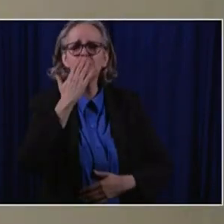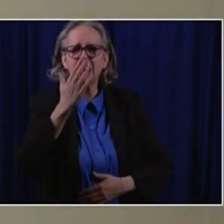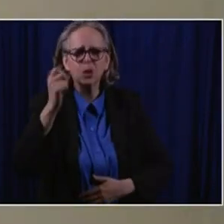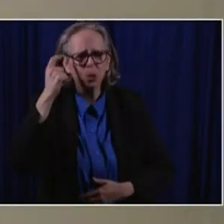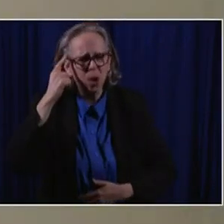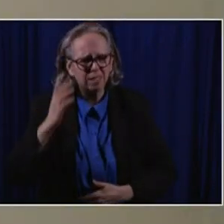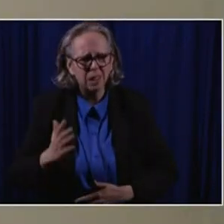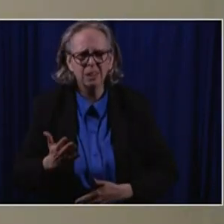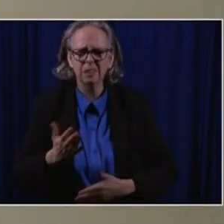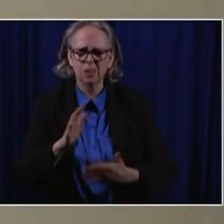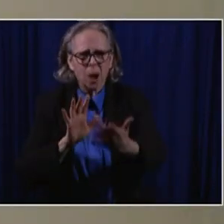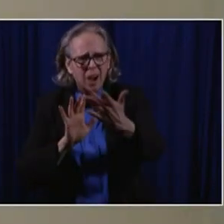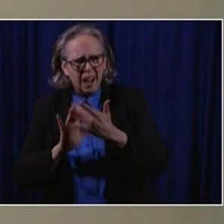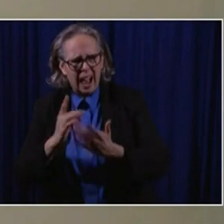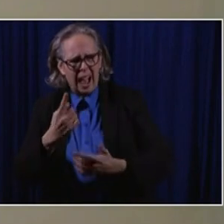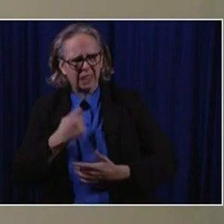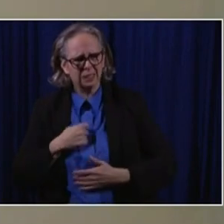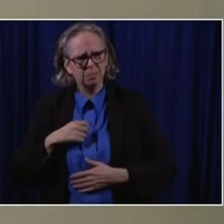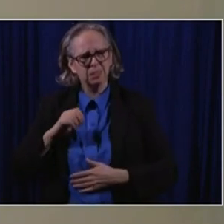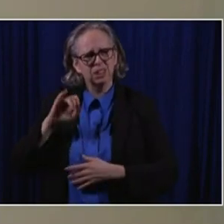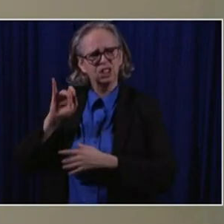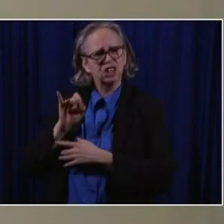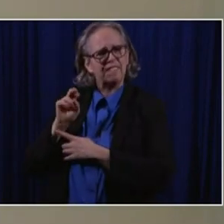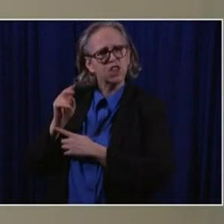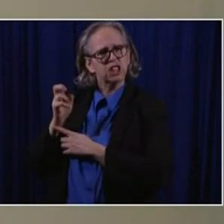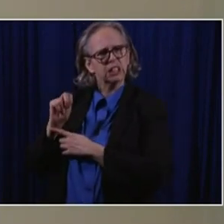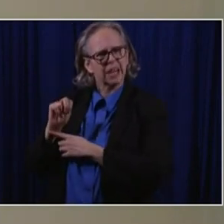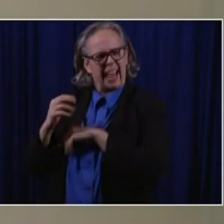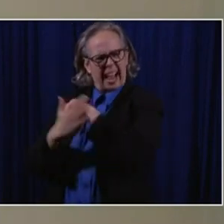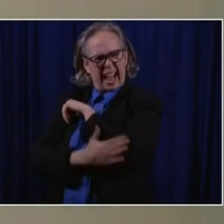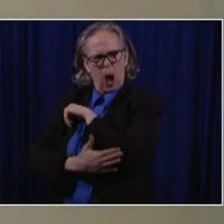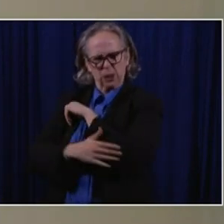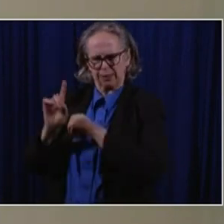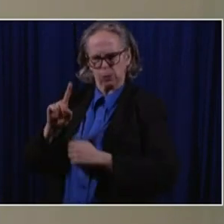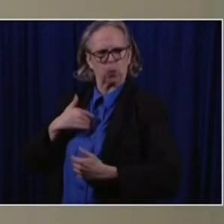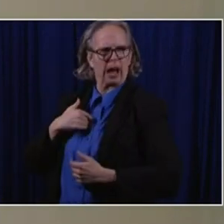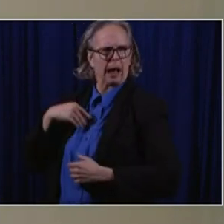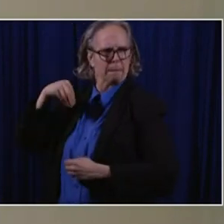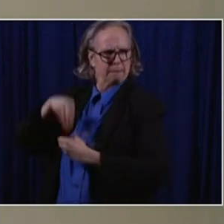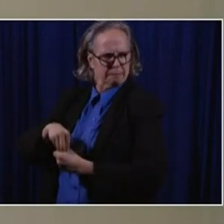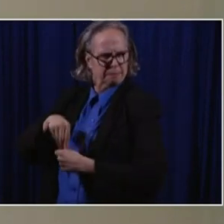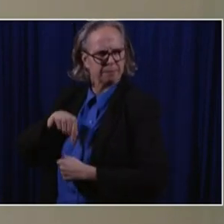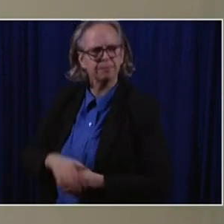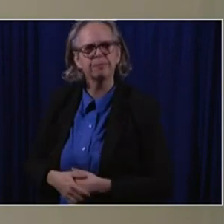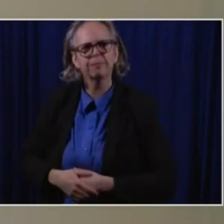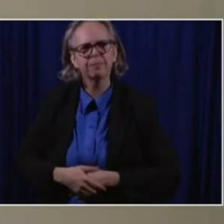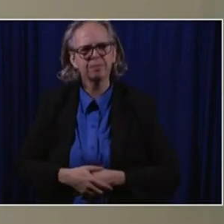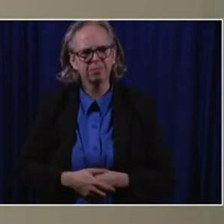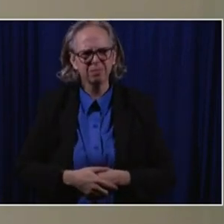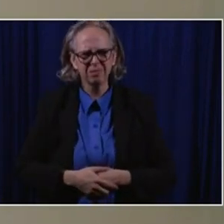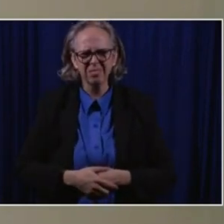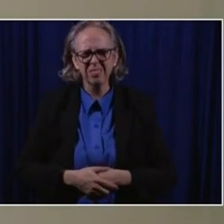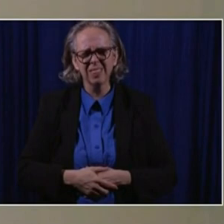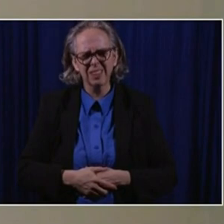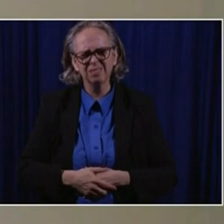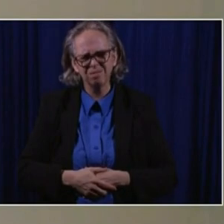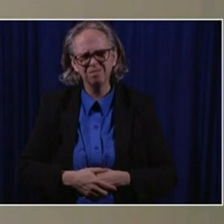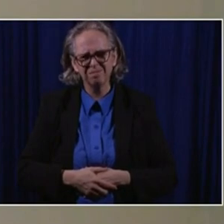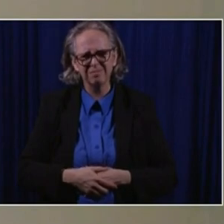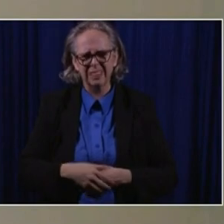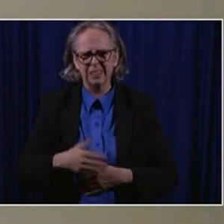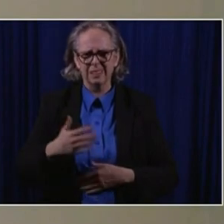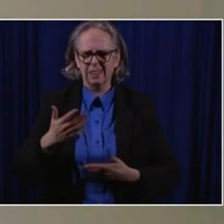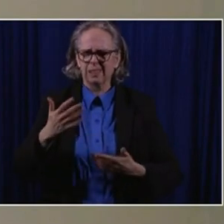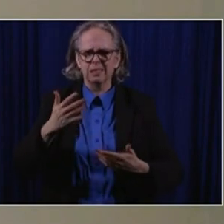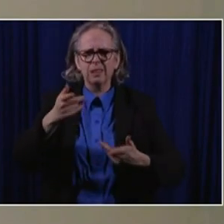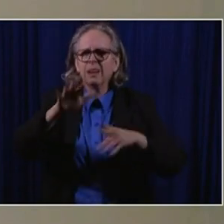Jefferson County. Um, I think you, you, you have a theme here of different perspectives from different areas of the state. It's so